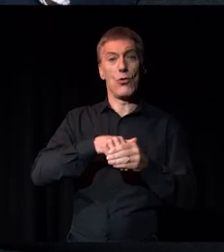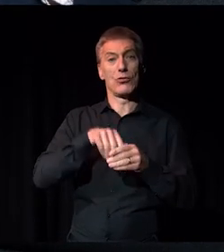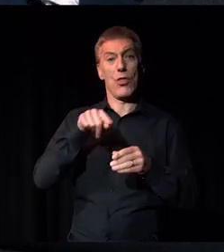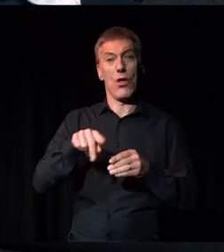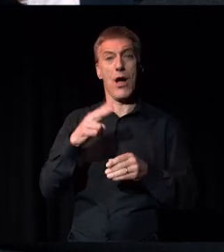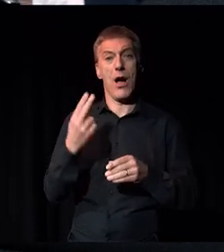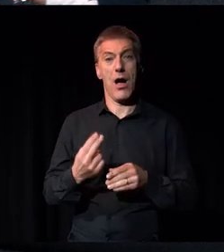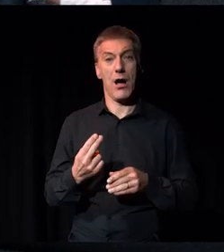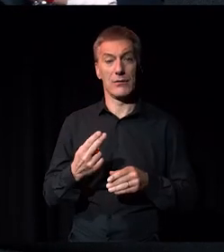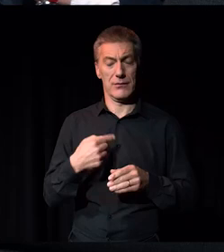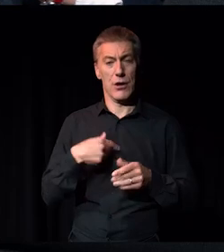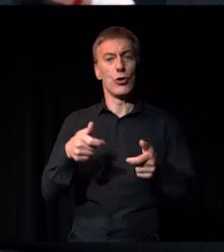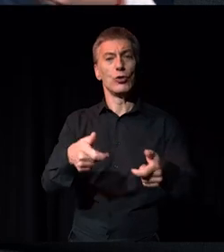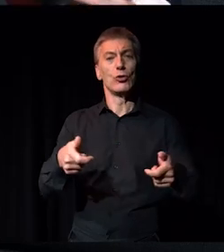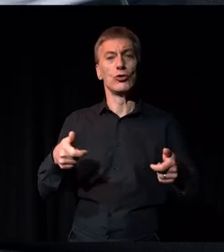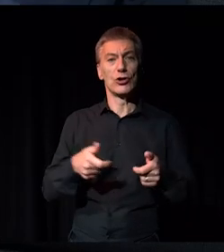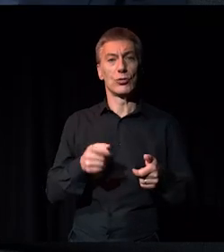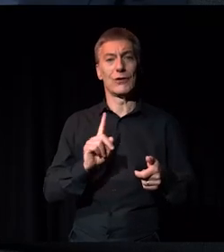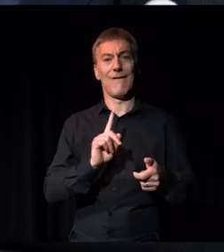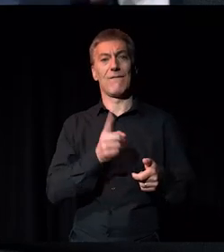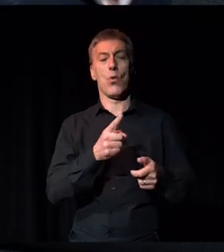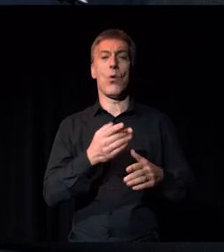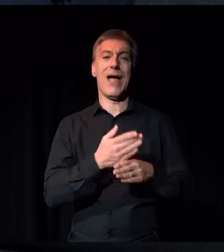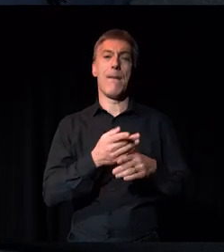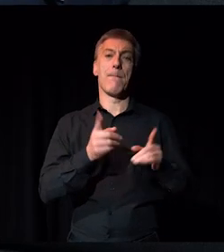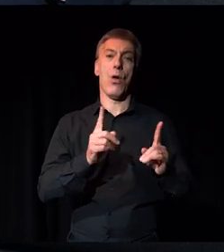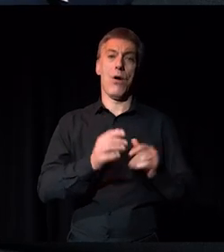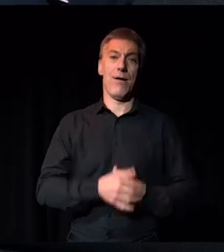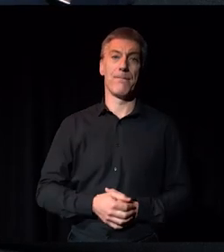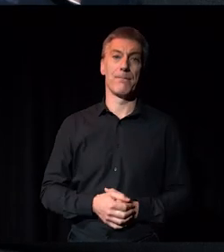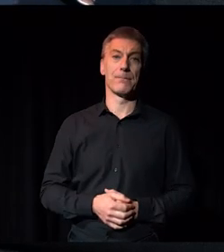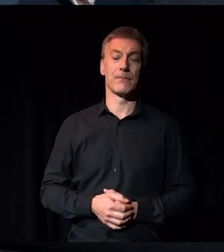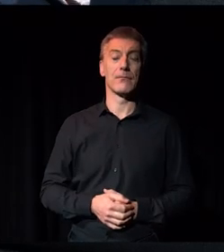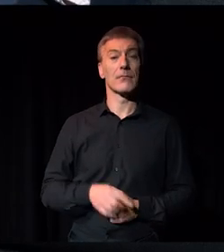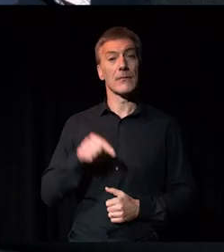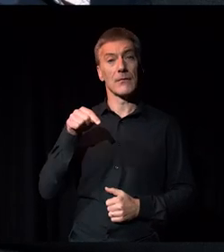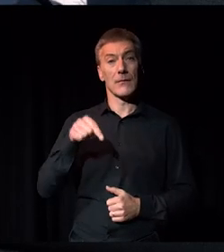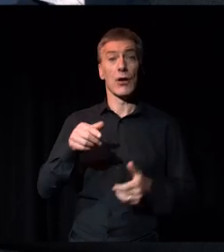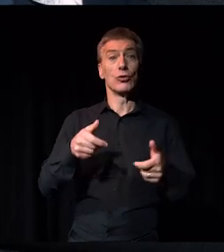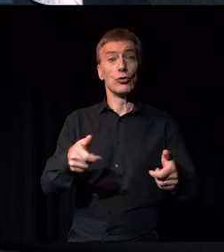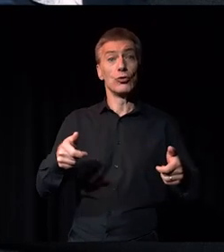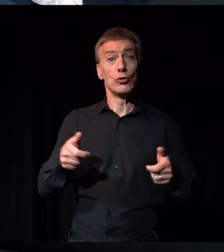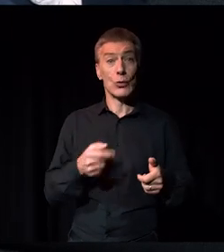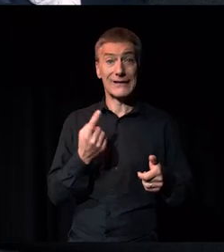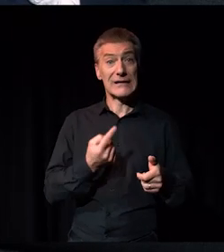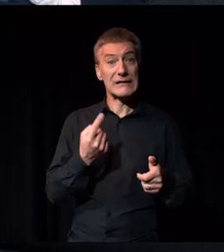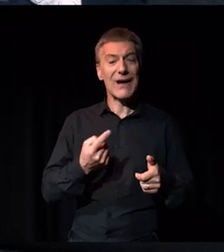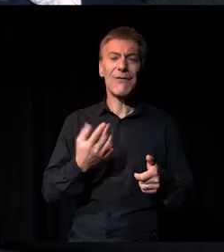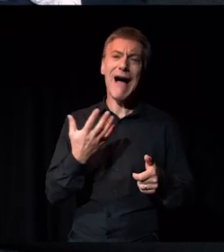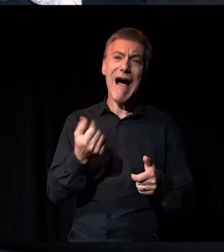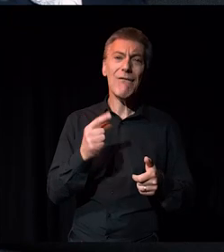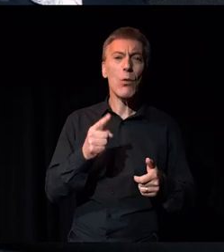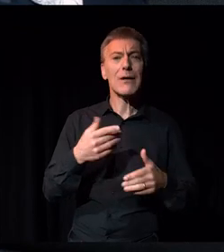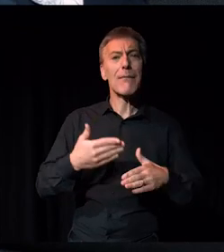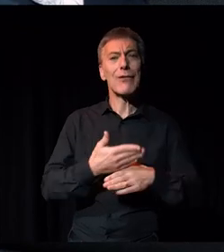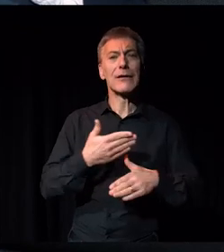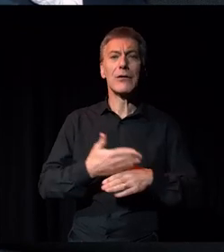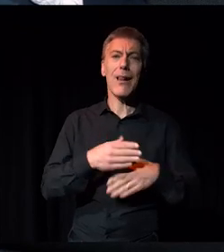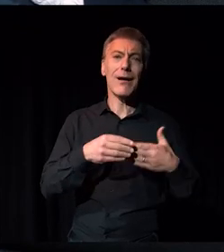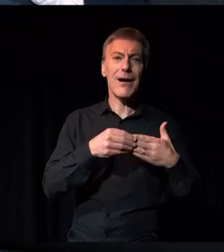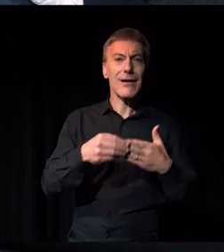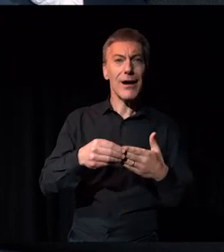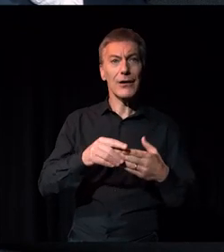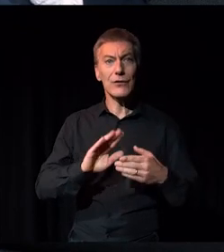Arts, a toolkit for employers. The toolkit provides very practical guidance for all